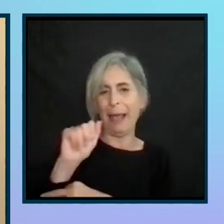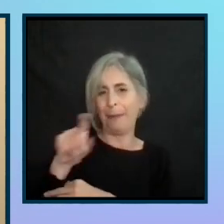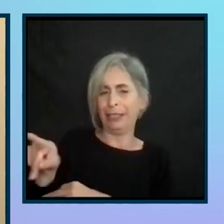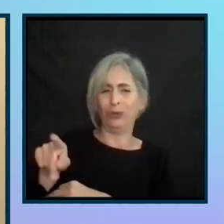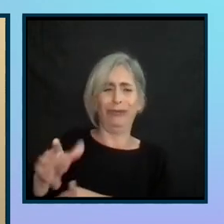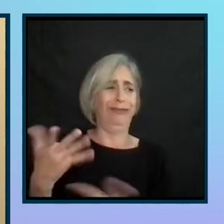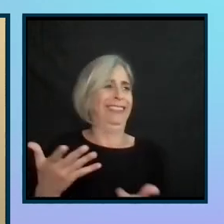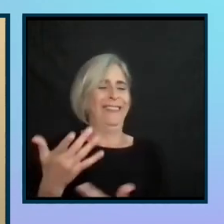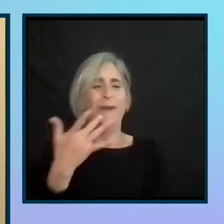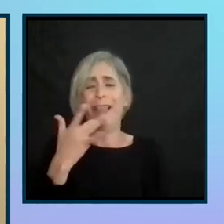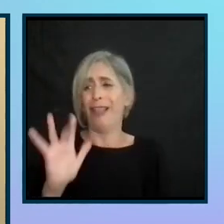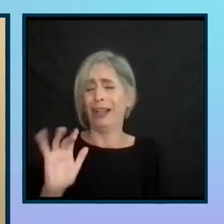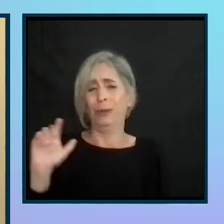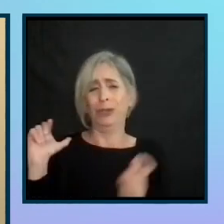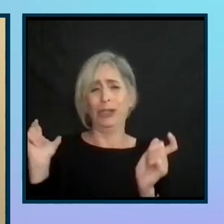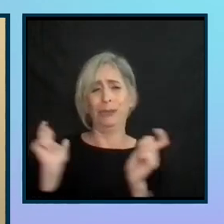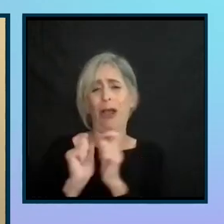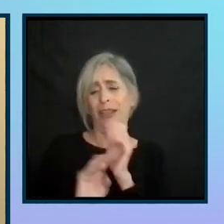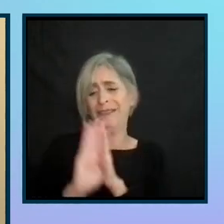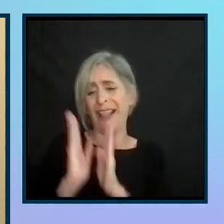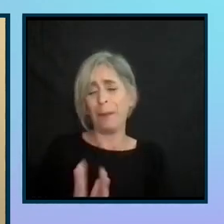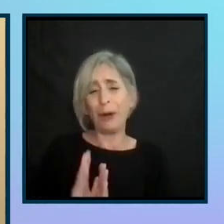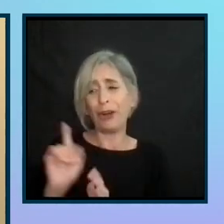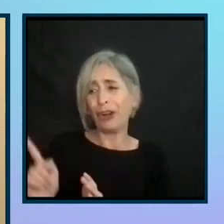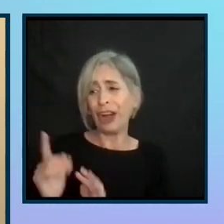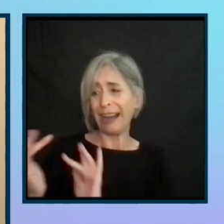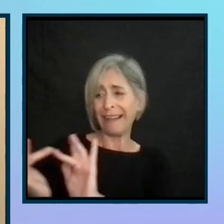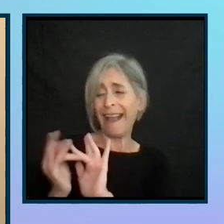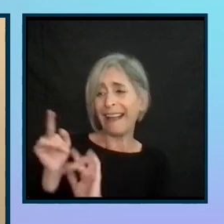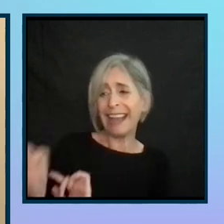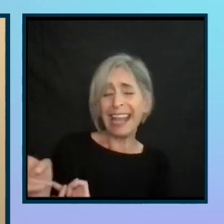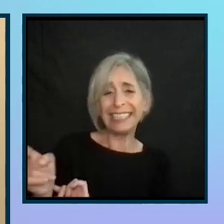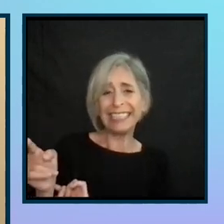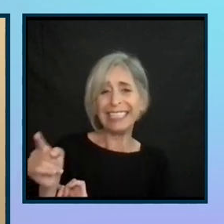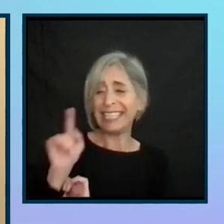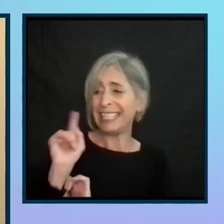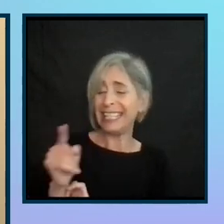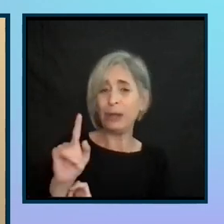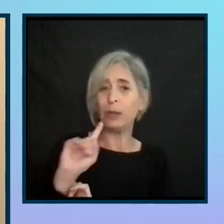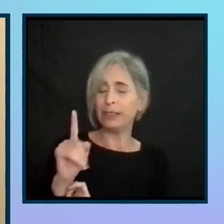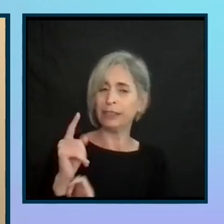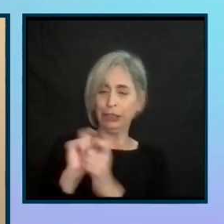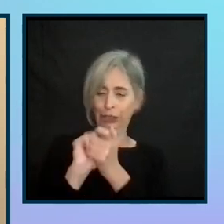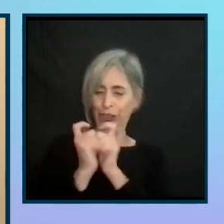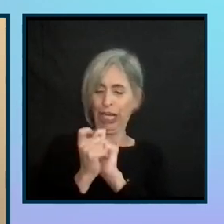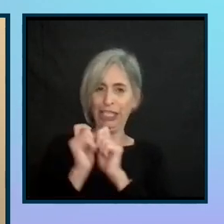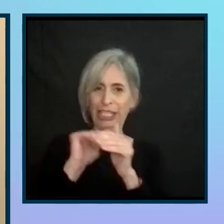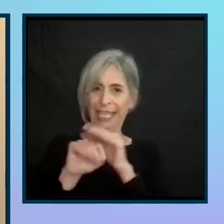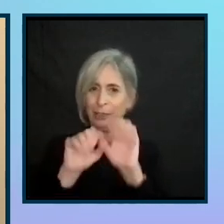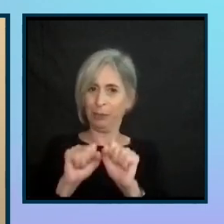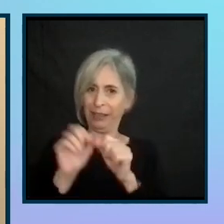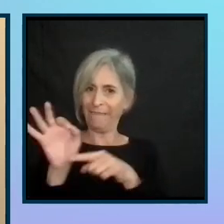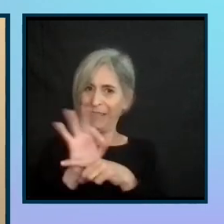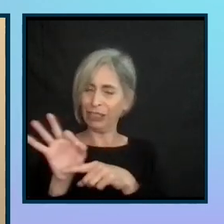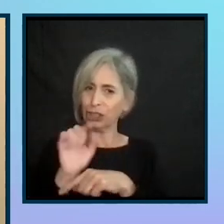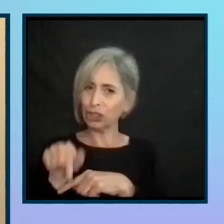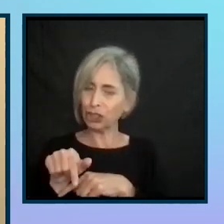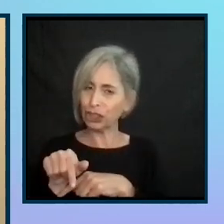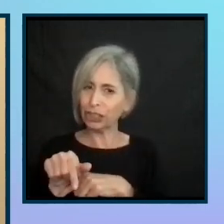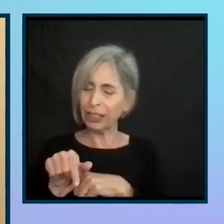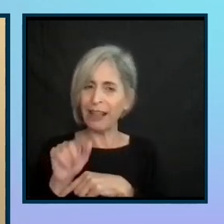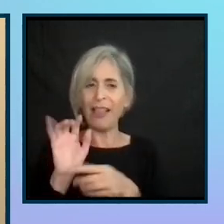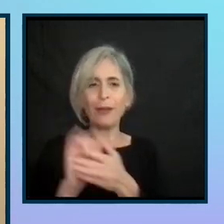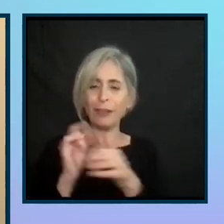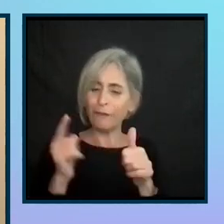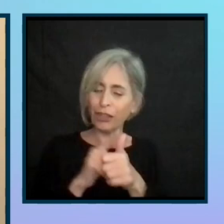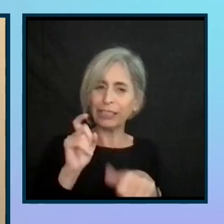that it was a small developer that I was able to get in touch with. And he was able to tweak accessibility features. And this was